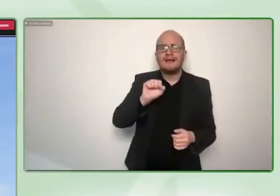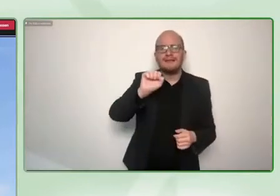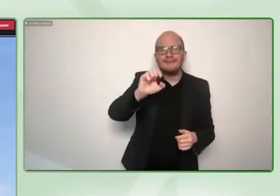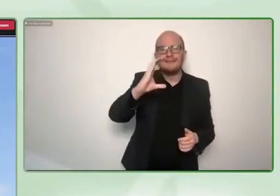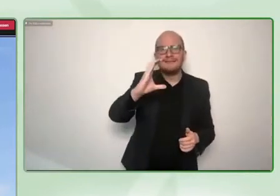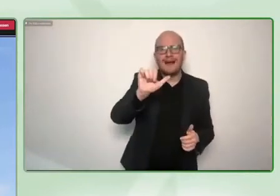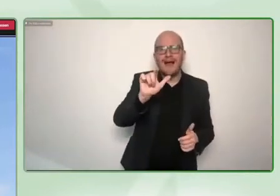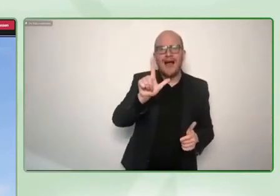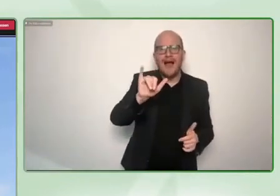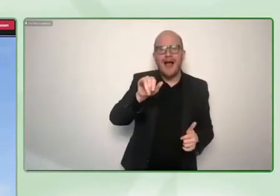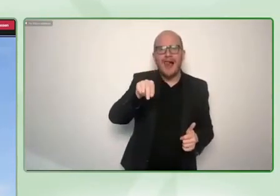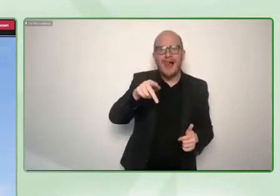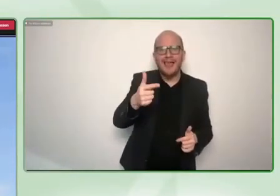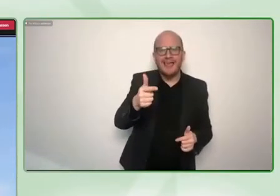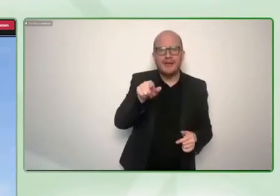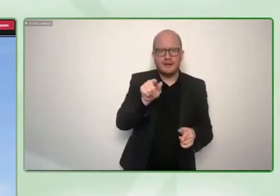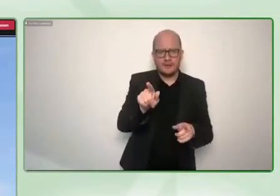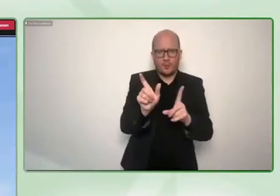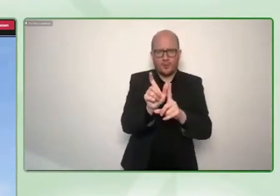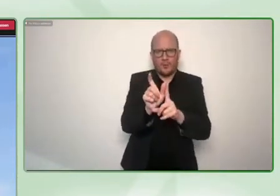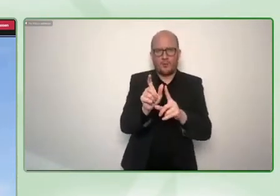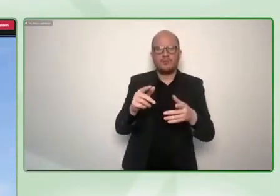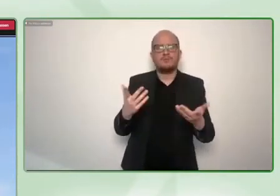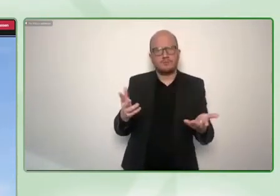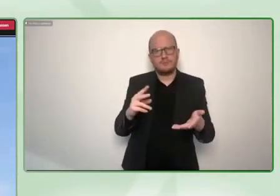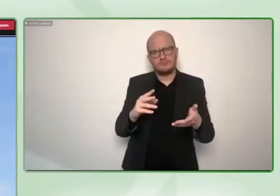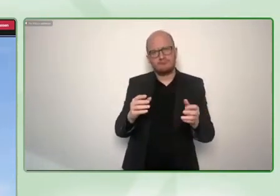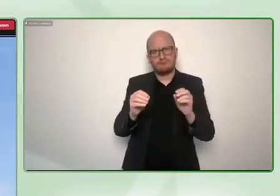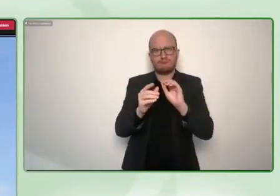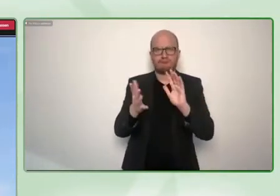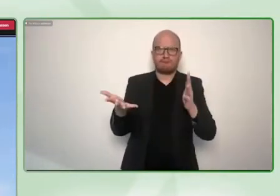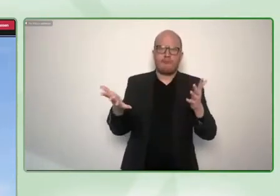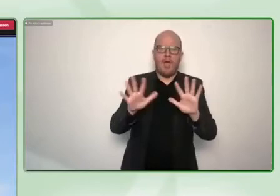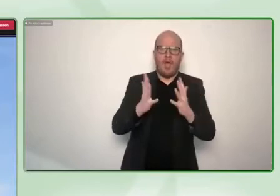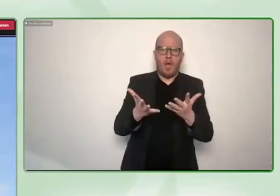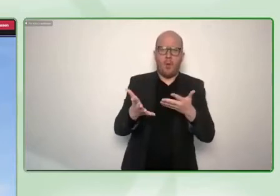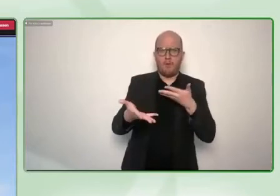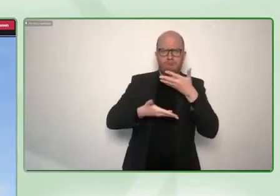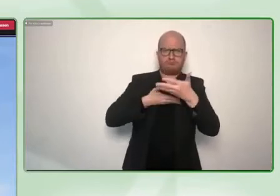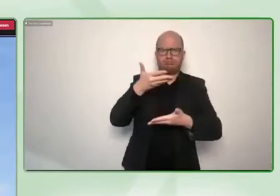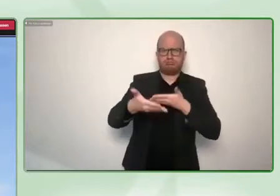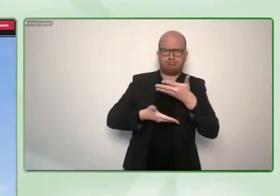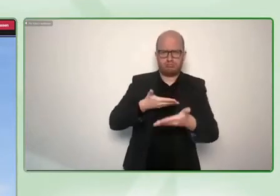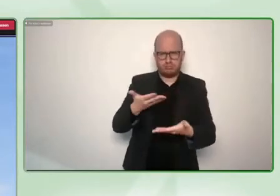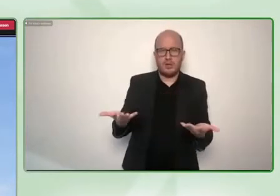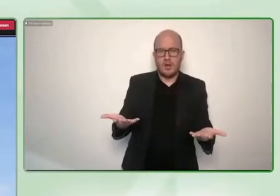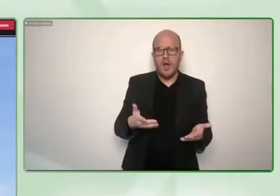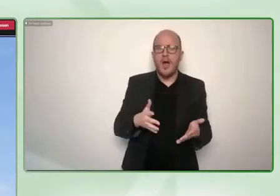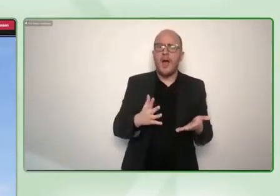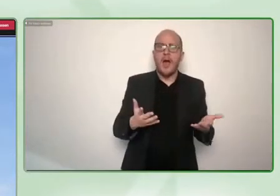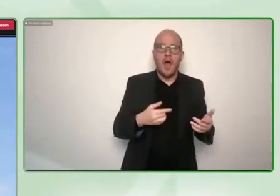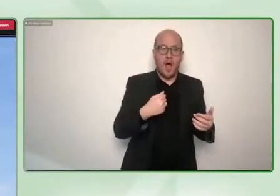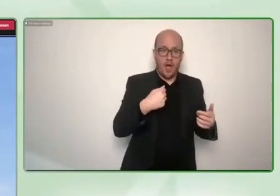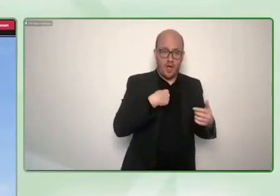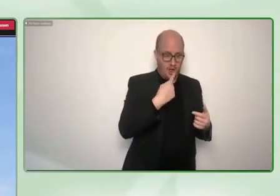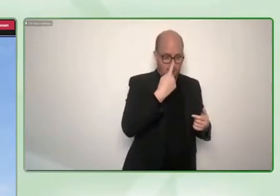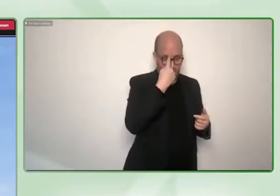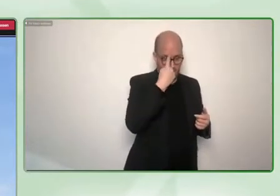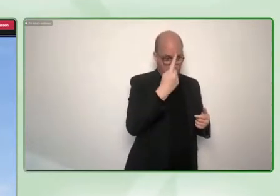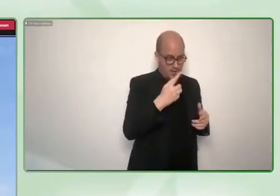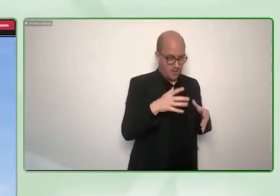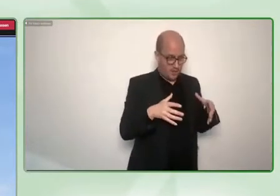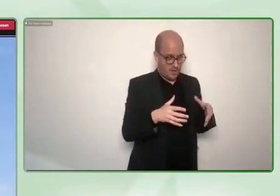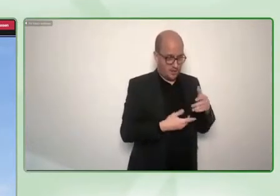the social field there are many ways to do it. Maybe even more so than you would traditionally associate with the commercial field. you can